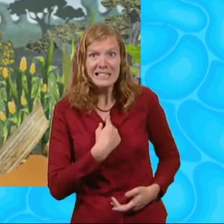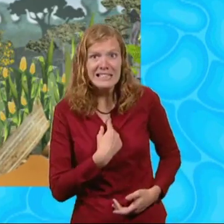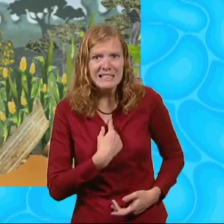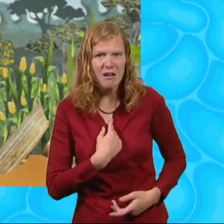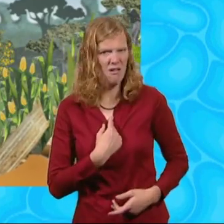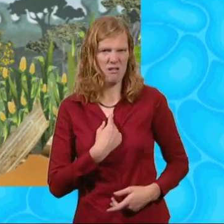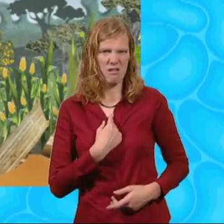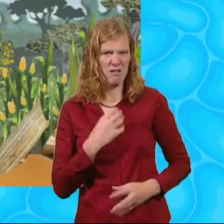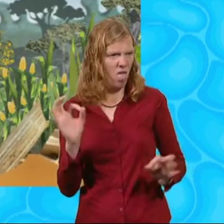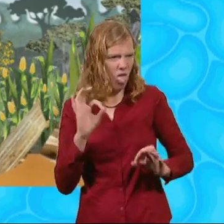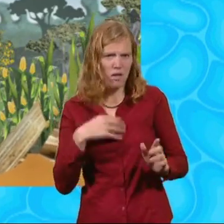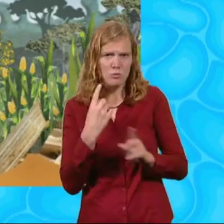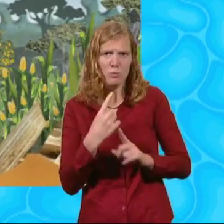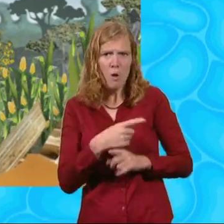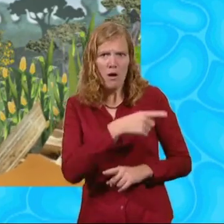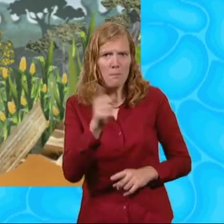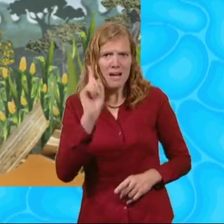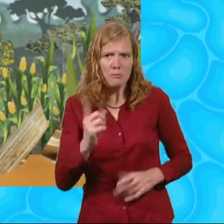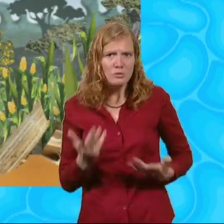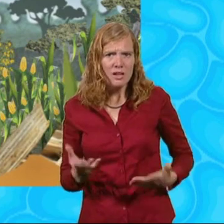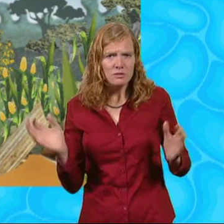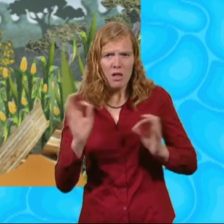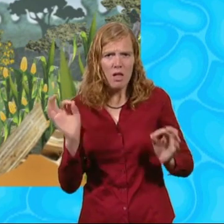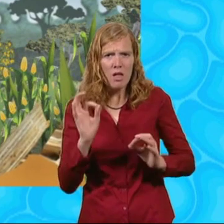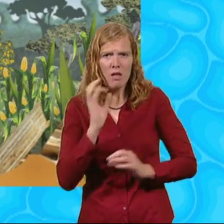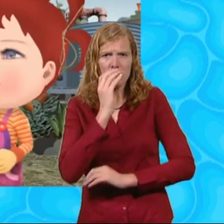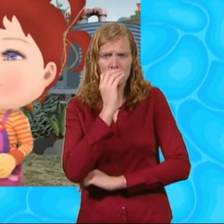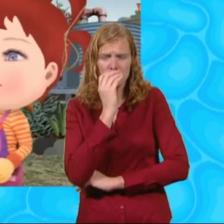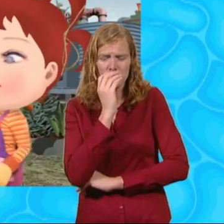Me? I don't remember talking to anybody today.